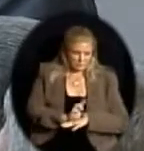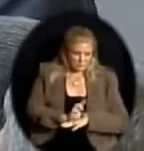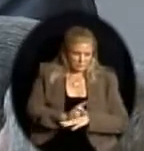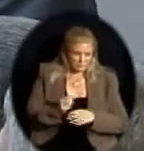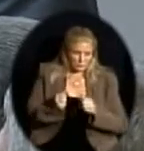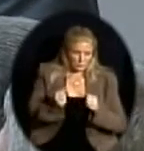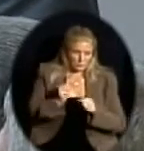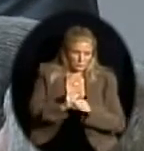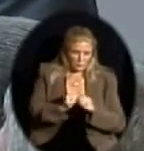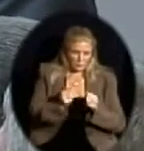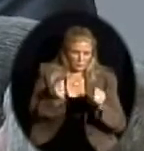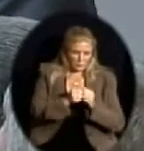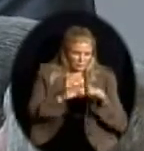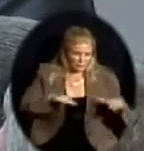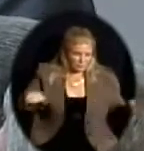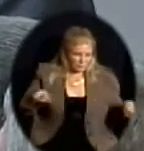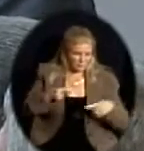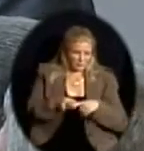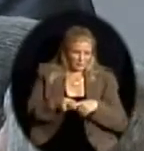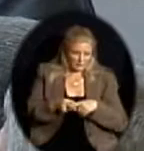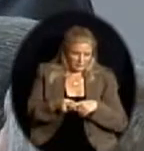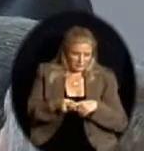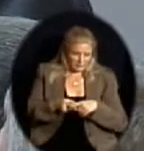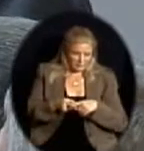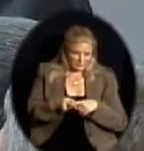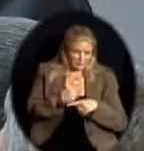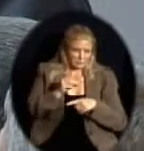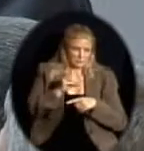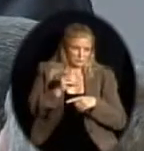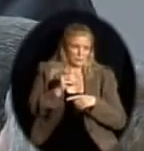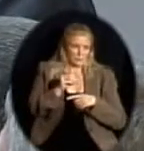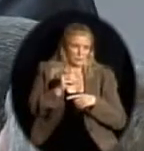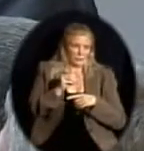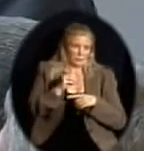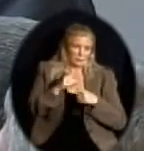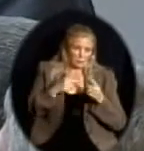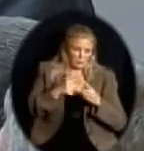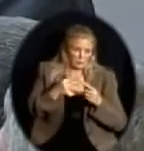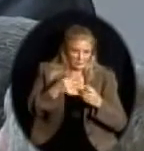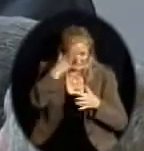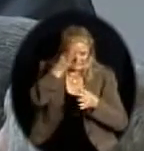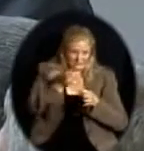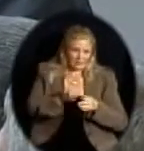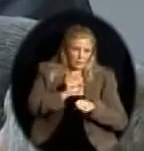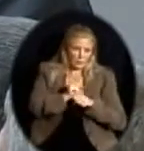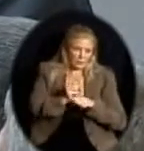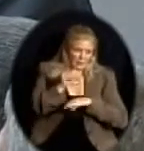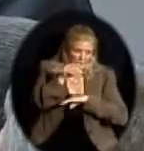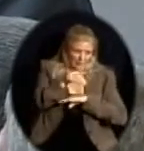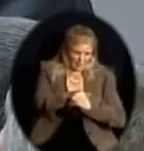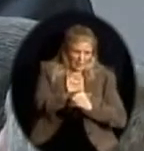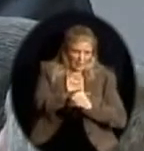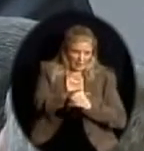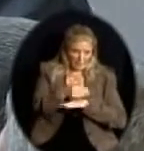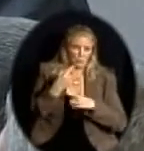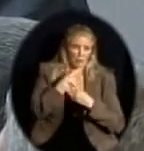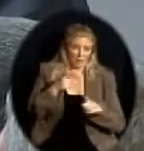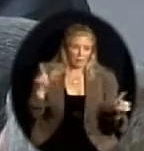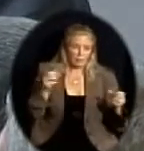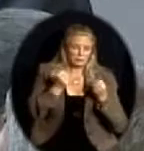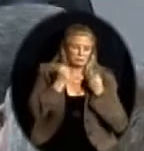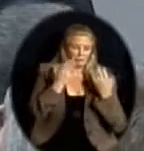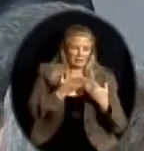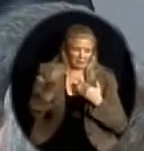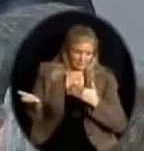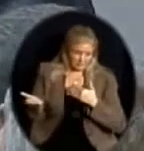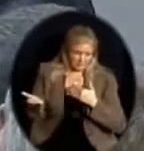that it was sort of amazing how fast we moved at night. But it worked very well. We got a lot of things accomplished that we would not. And with